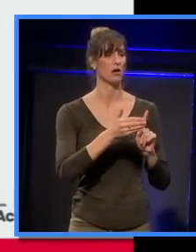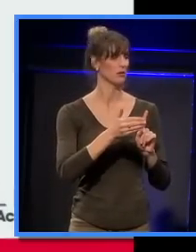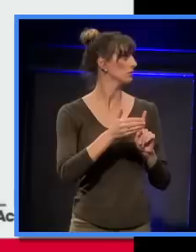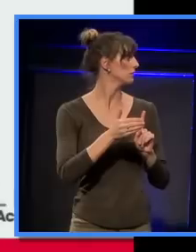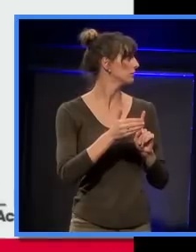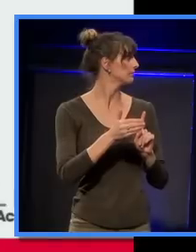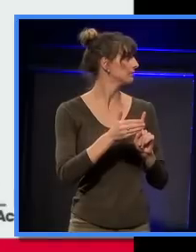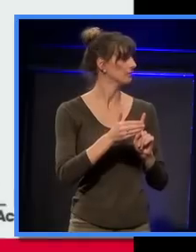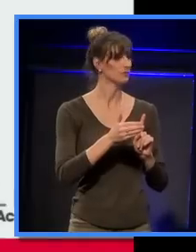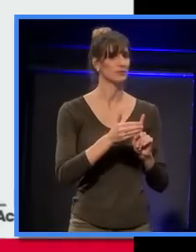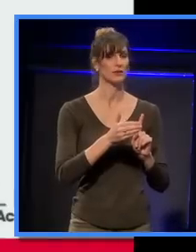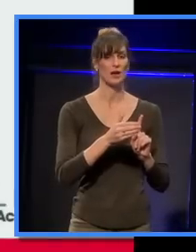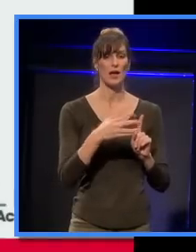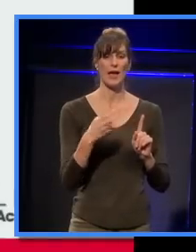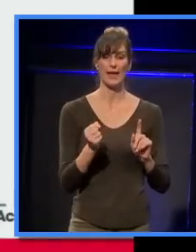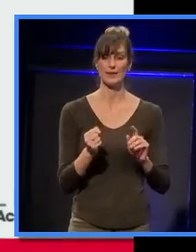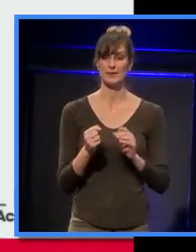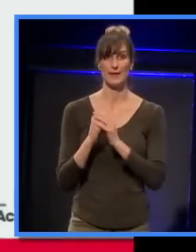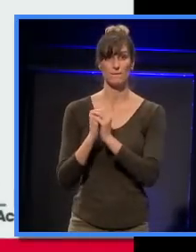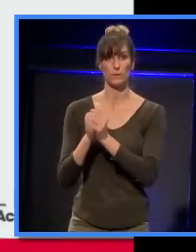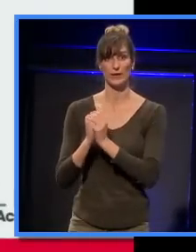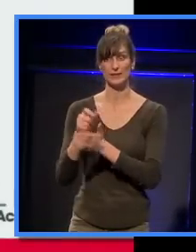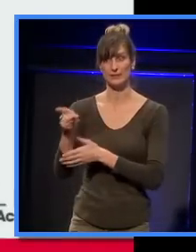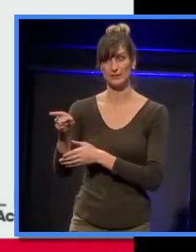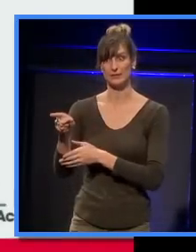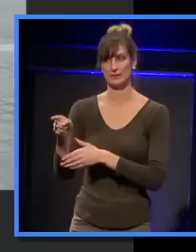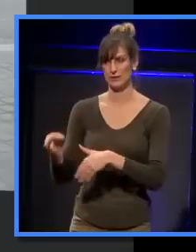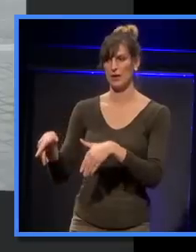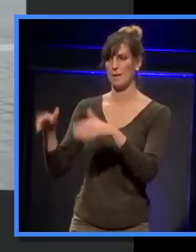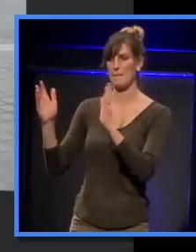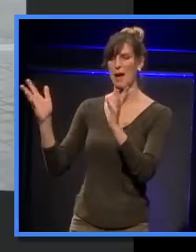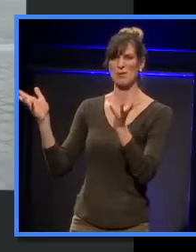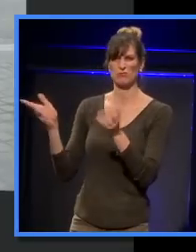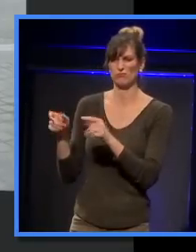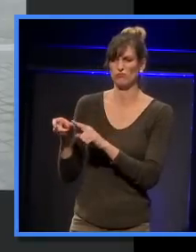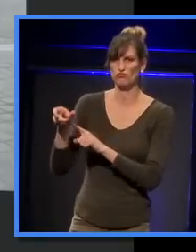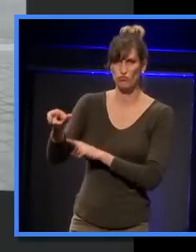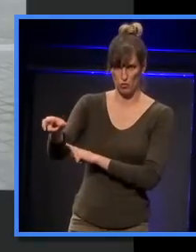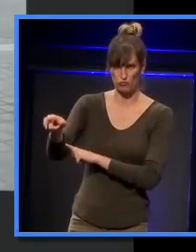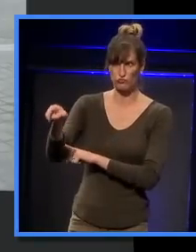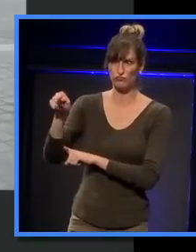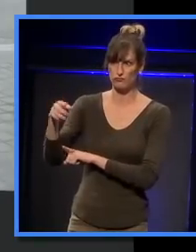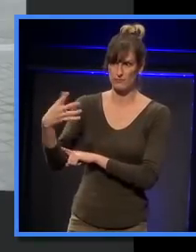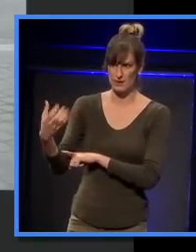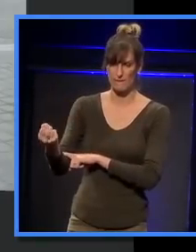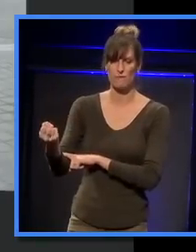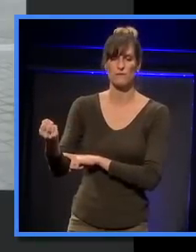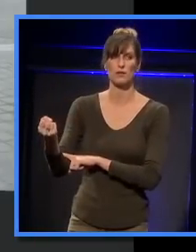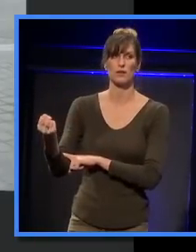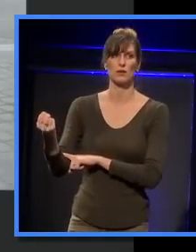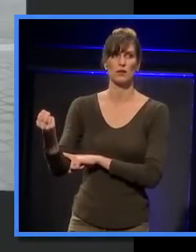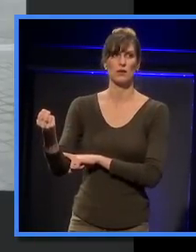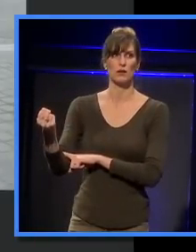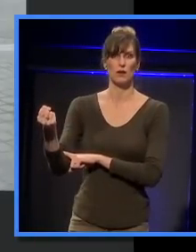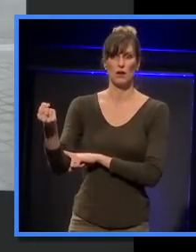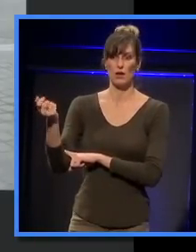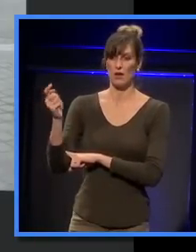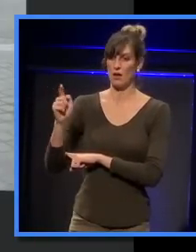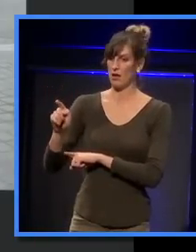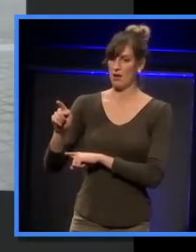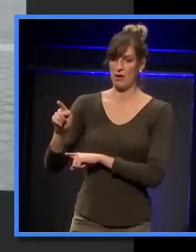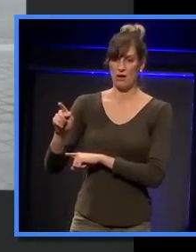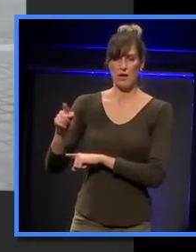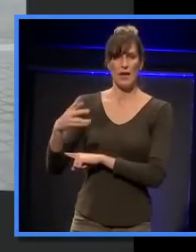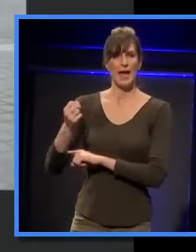the news. I had this great friend who had an apartment on Boulevard Voltaire. And this was the most well